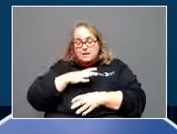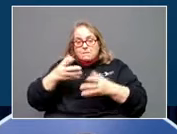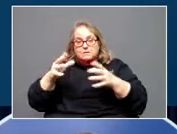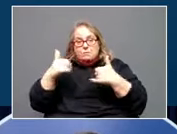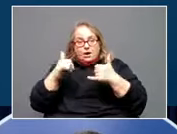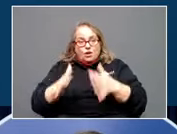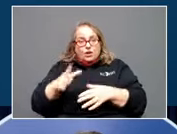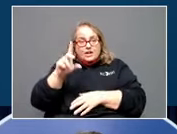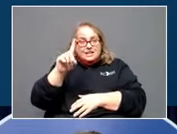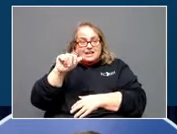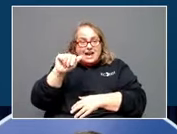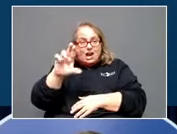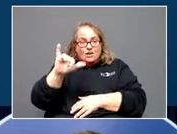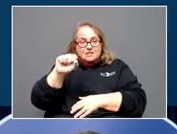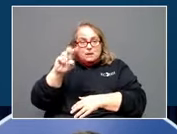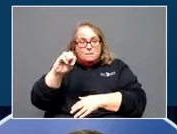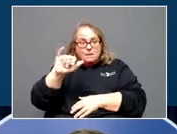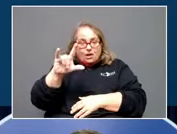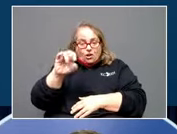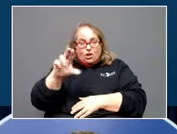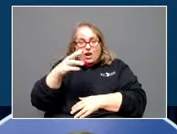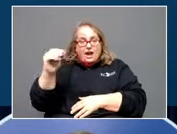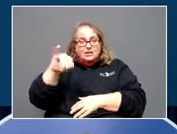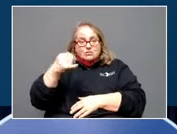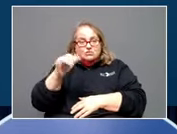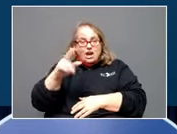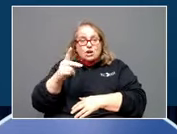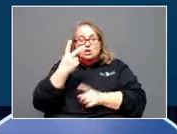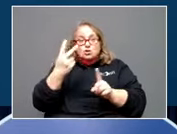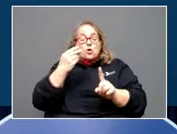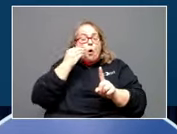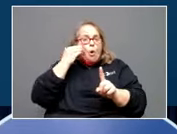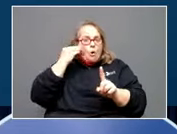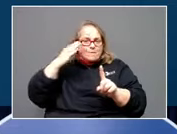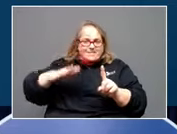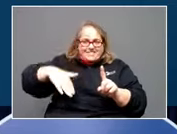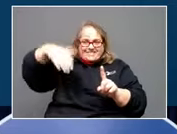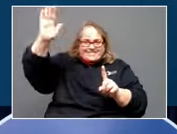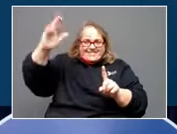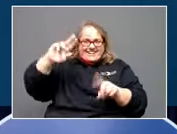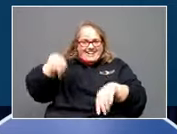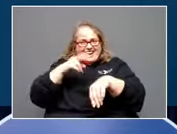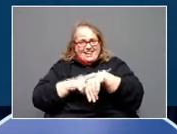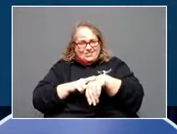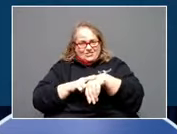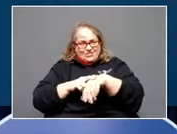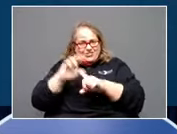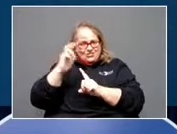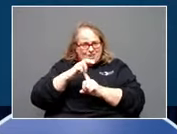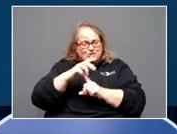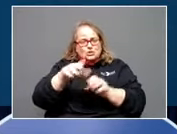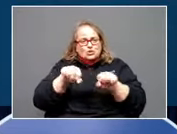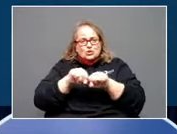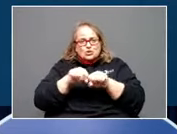and Jack Goose Givens, which are two homegrown national champions. Shoes were delivered to Lake Barkley and Penny